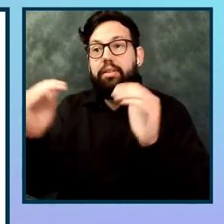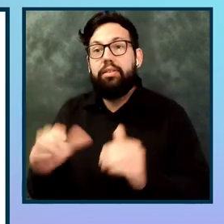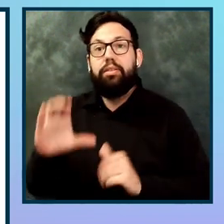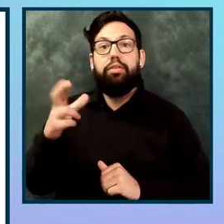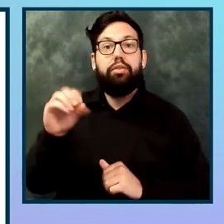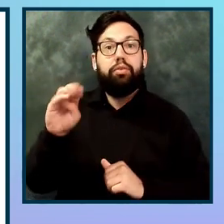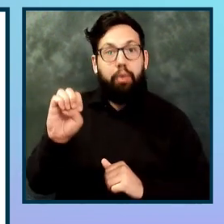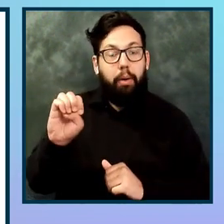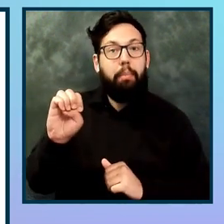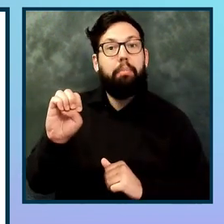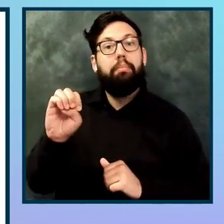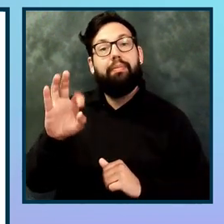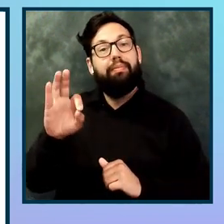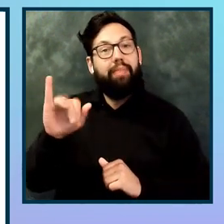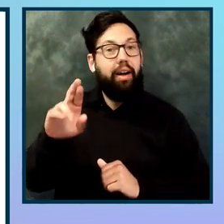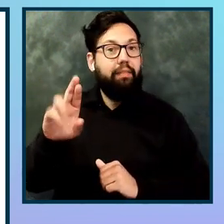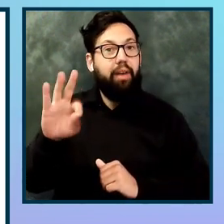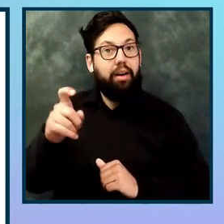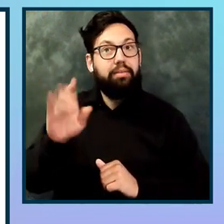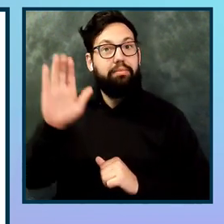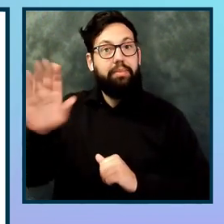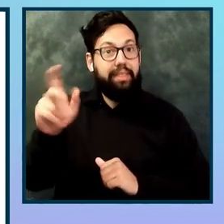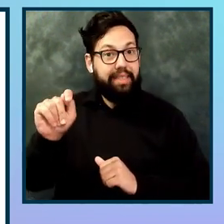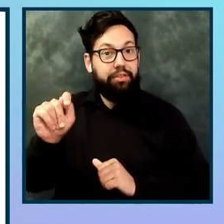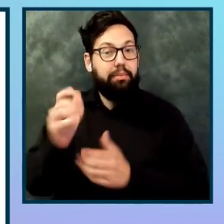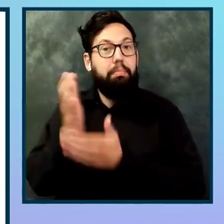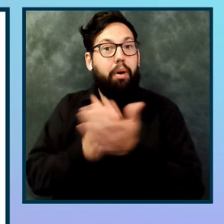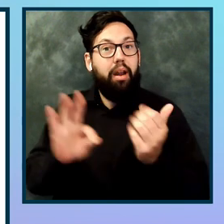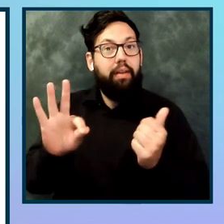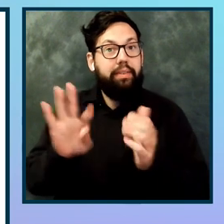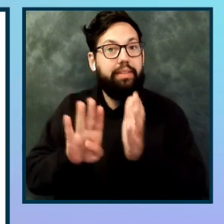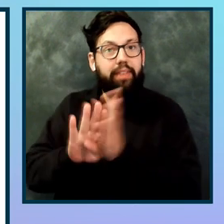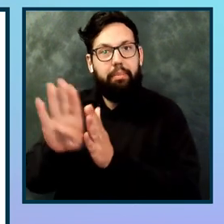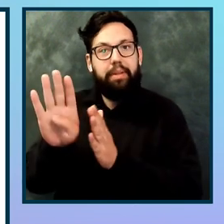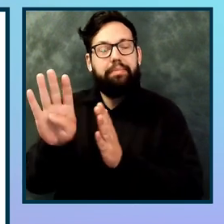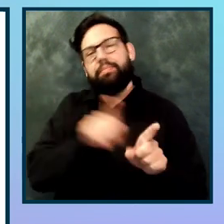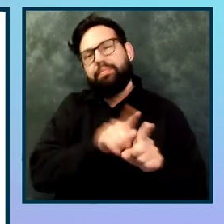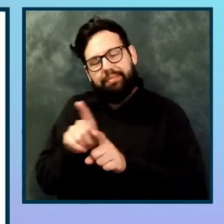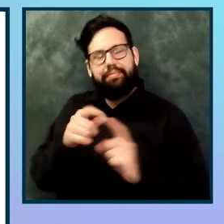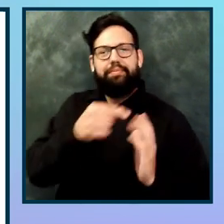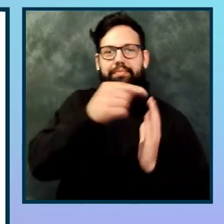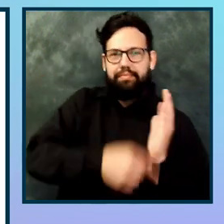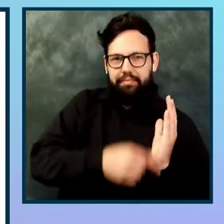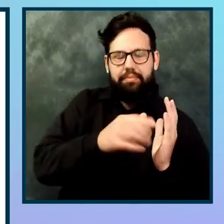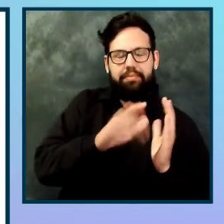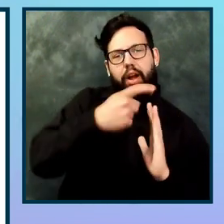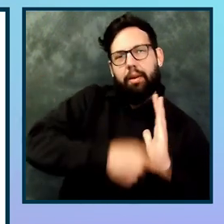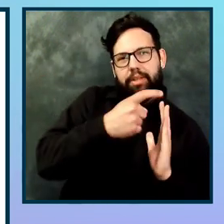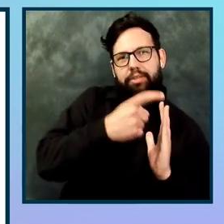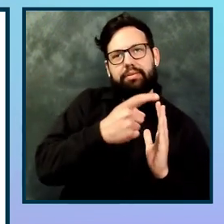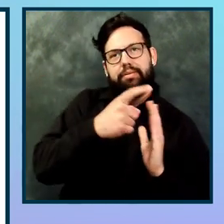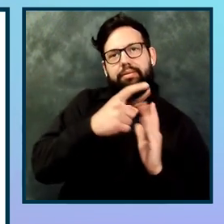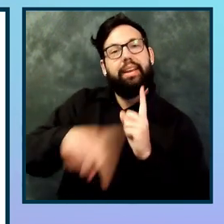is part of the development process, as well as automating the test and manual tests. I think at the beginning, at the end, I said that